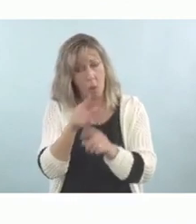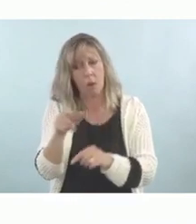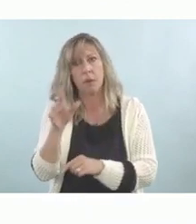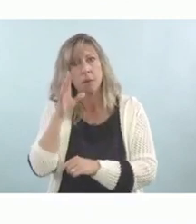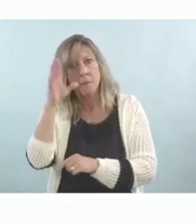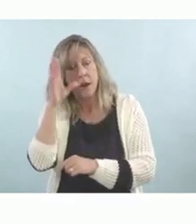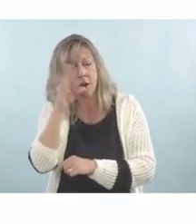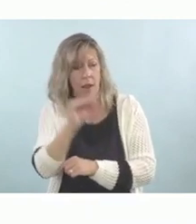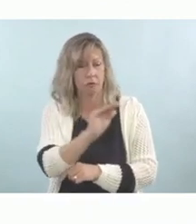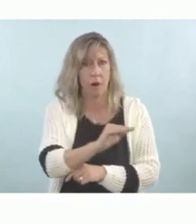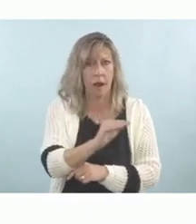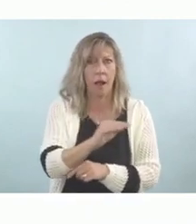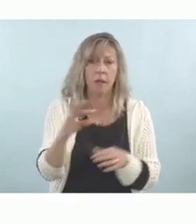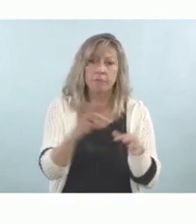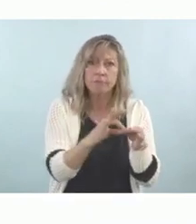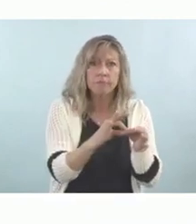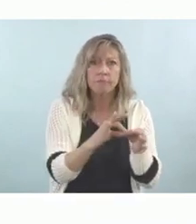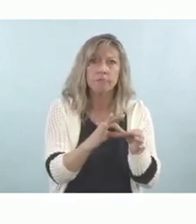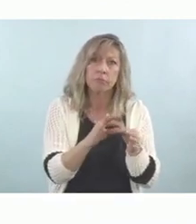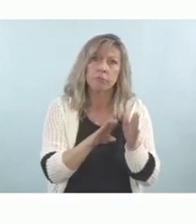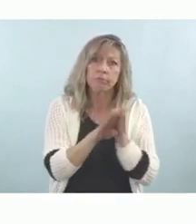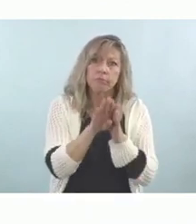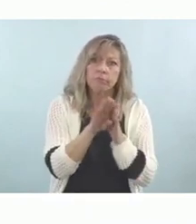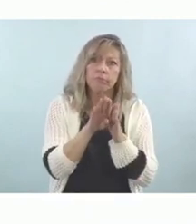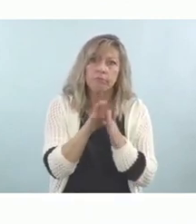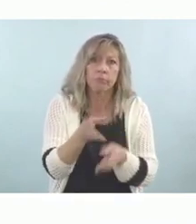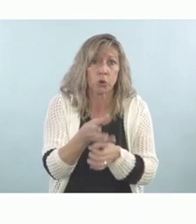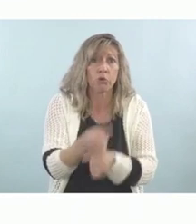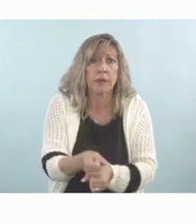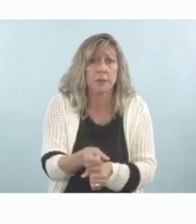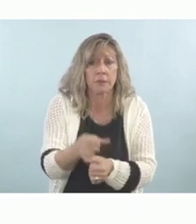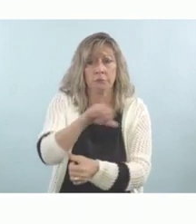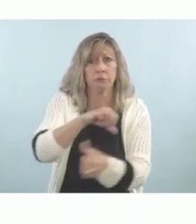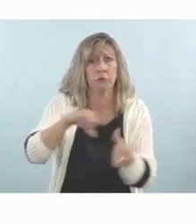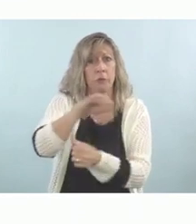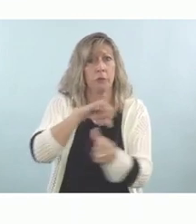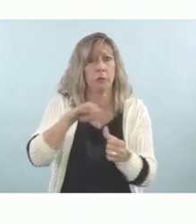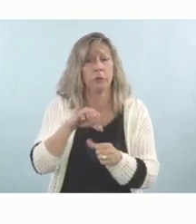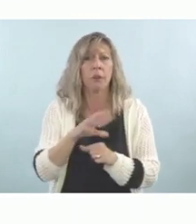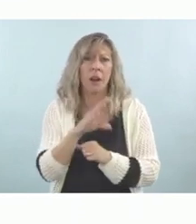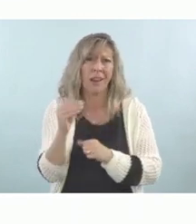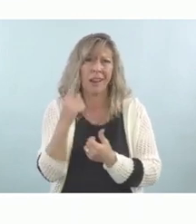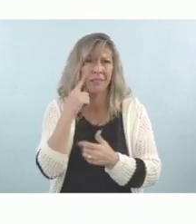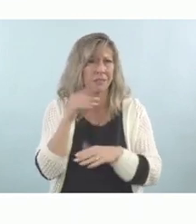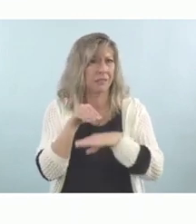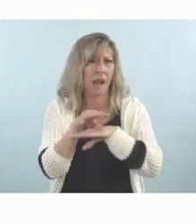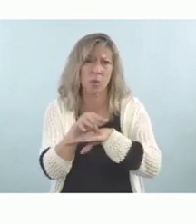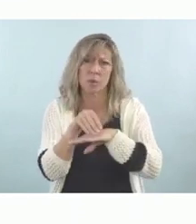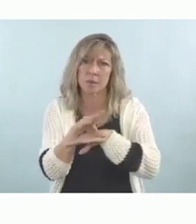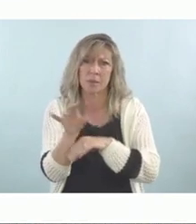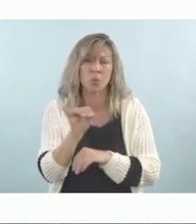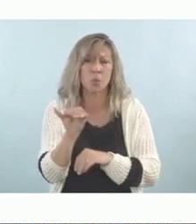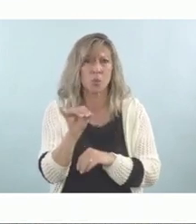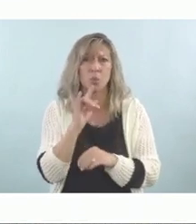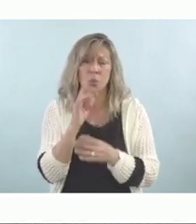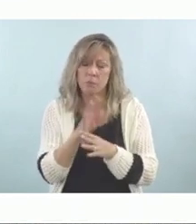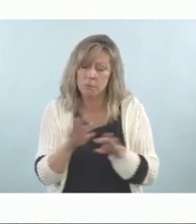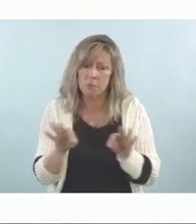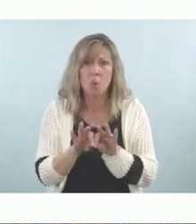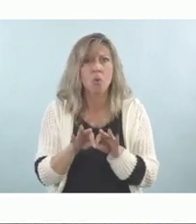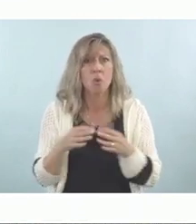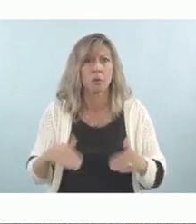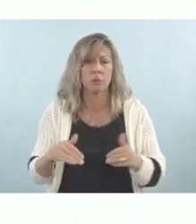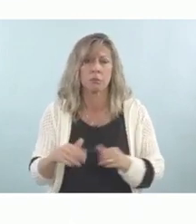making sure that they have good communication and counseling for their prior trauma. So critical. Good question.